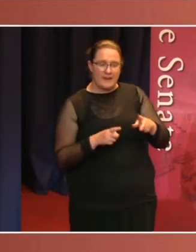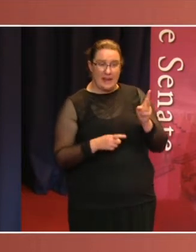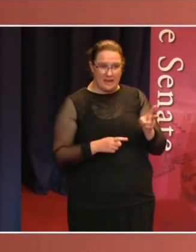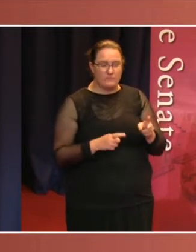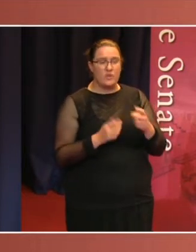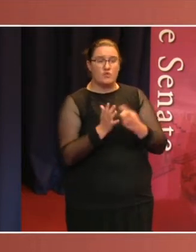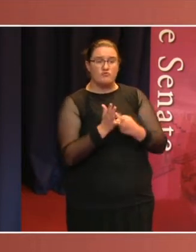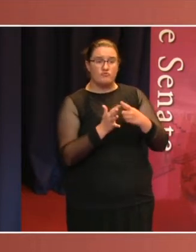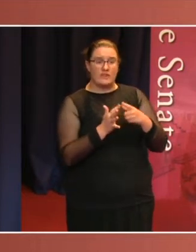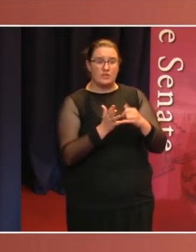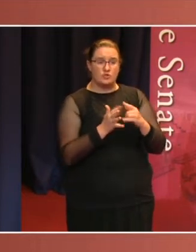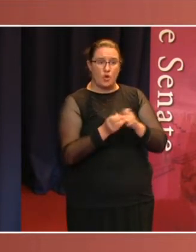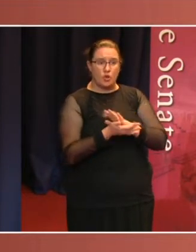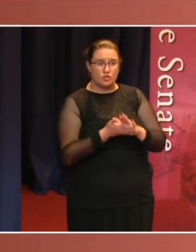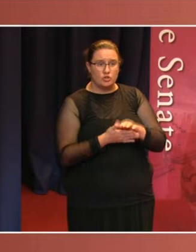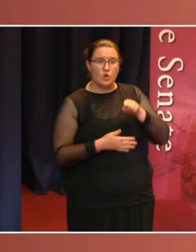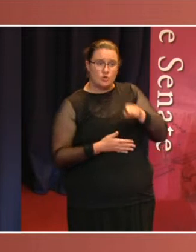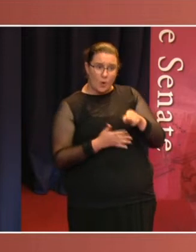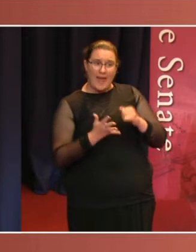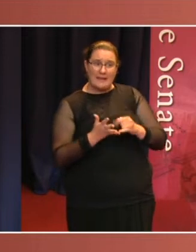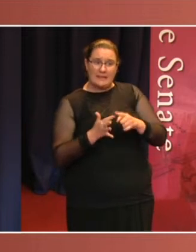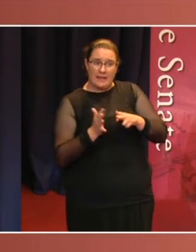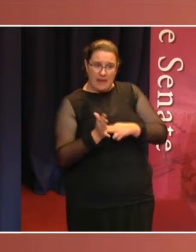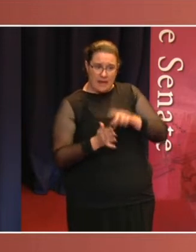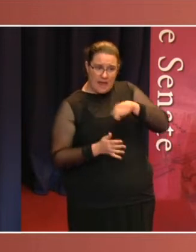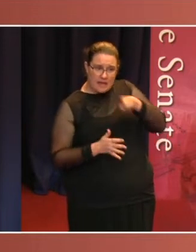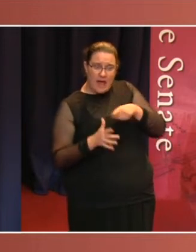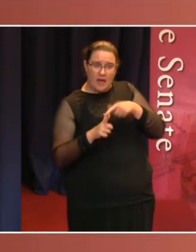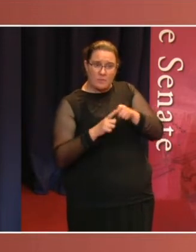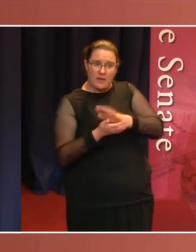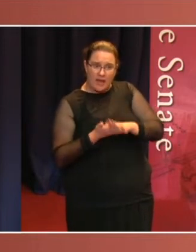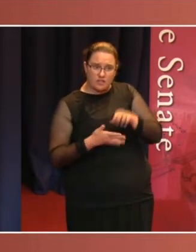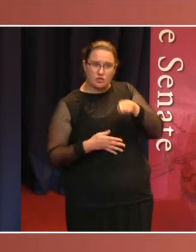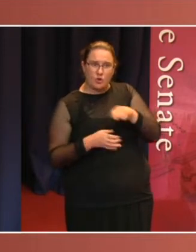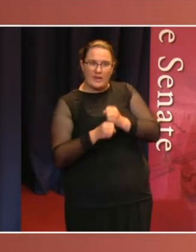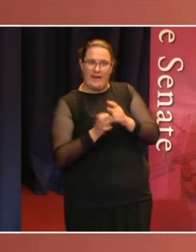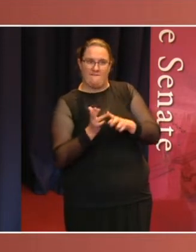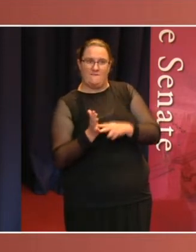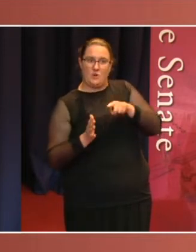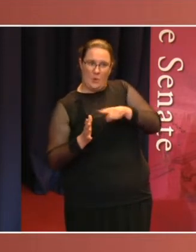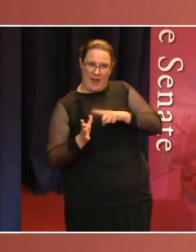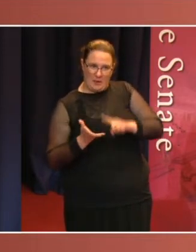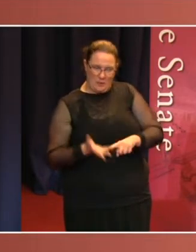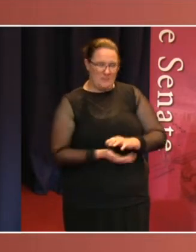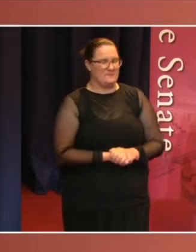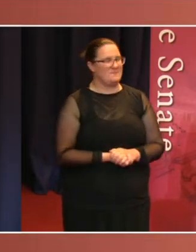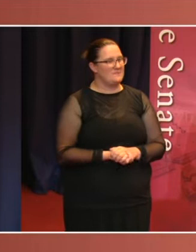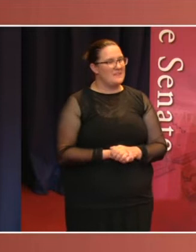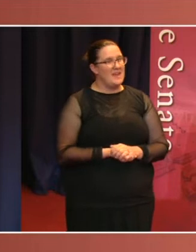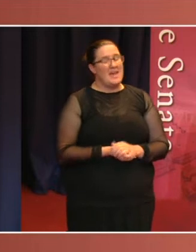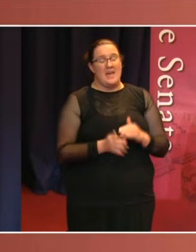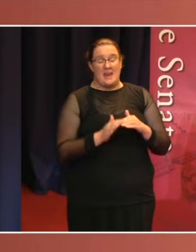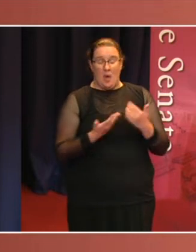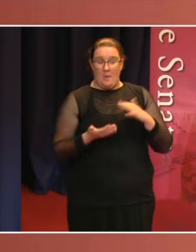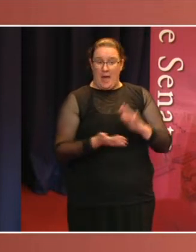it's research.sen at aph.gov.au. Now, I am very